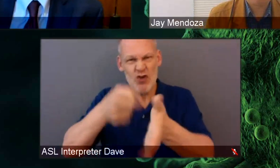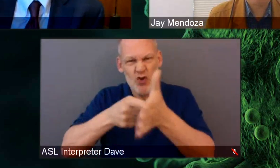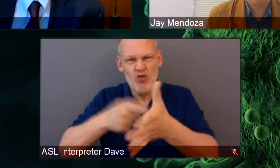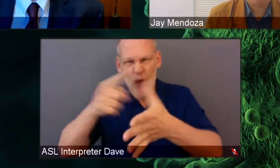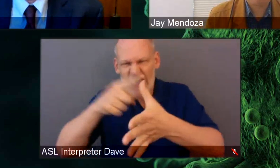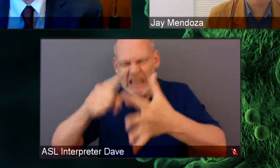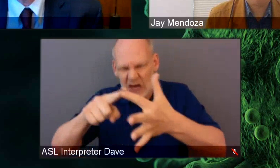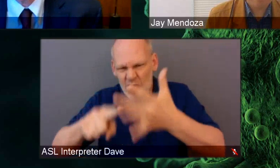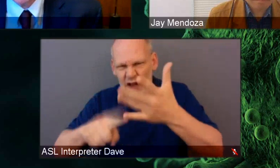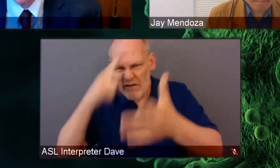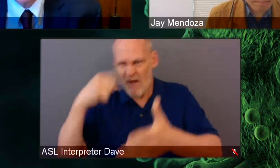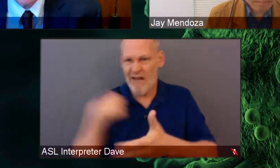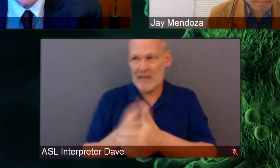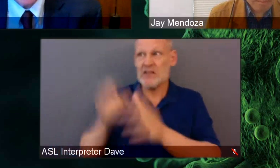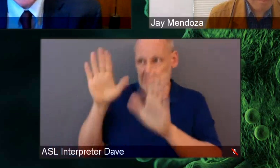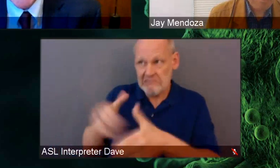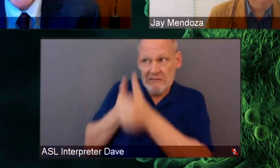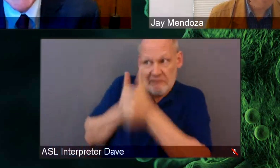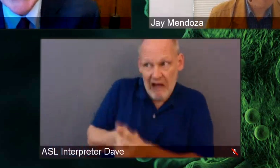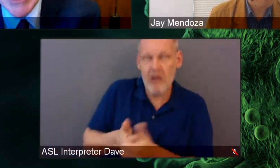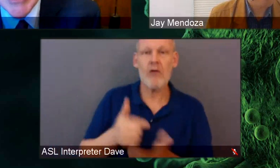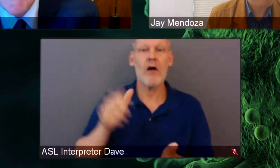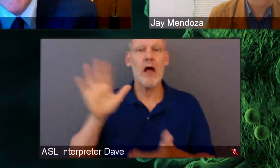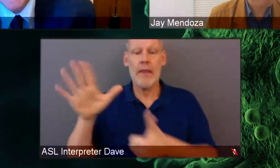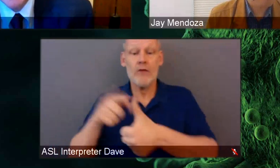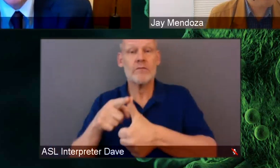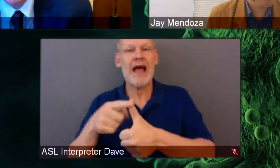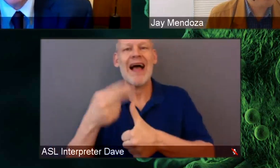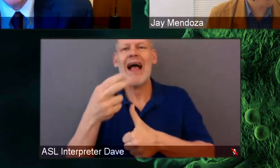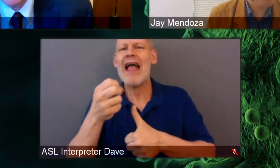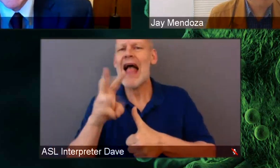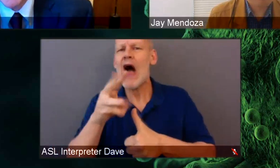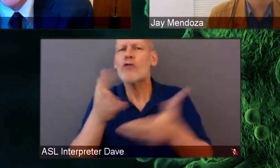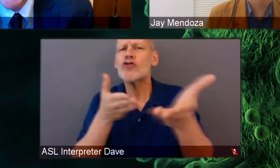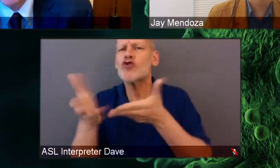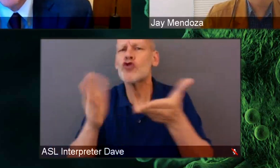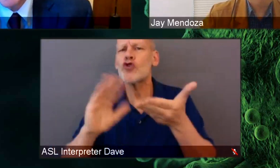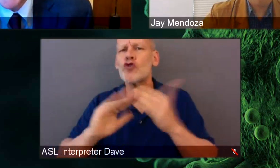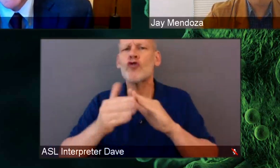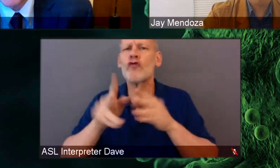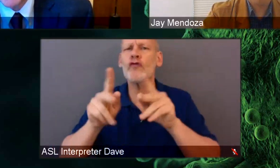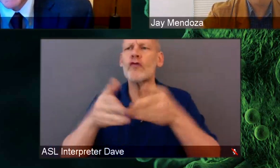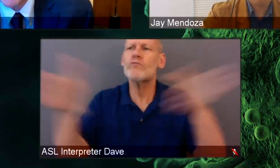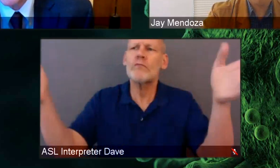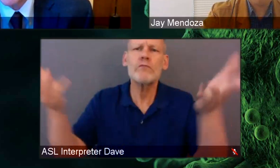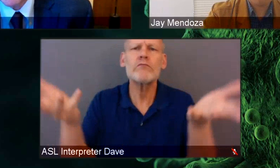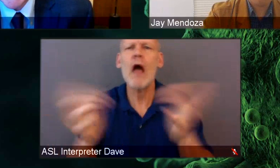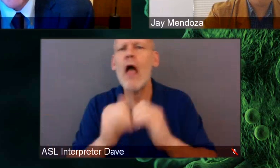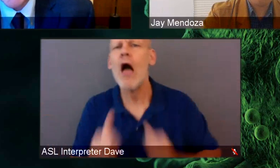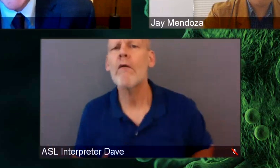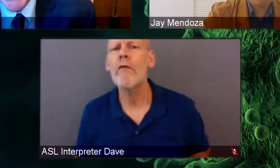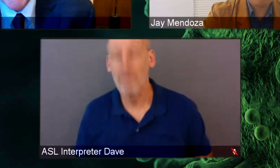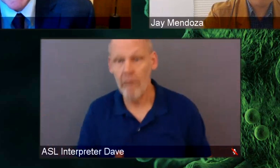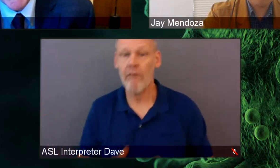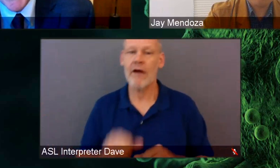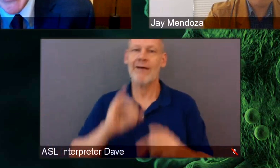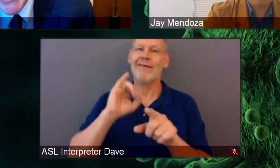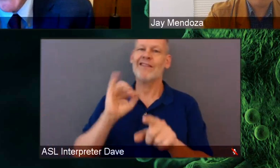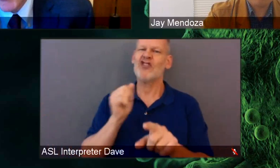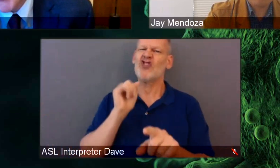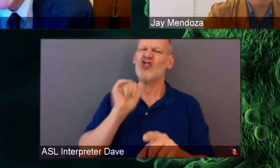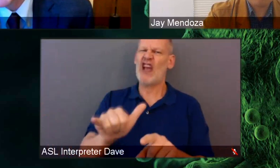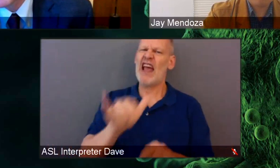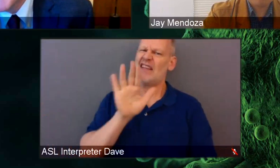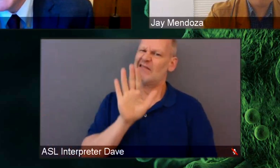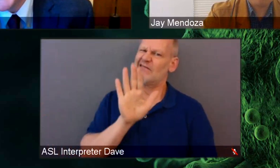is how do we serve our community? And Jay leads that effort for the Hutch through the Office of Community Outreach and Engagement. So